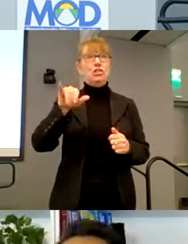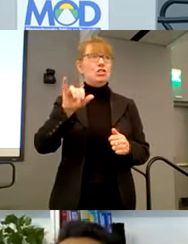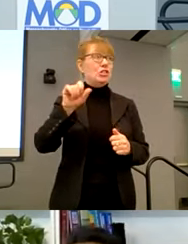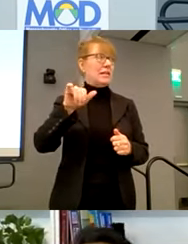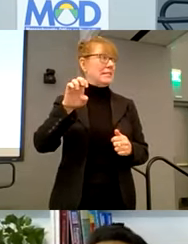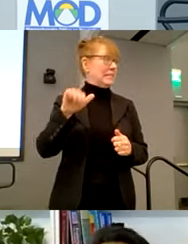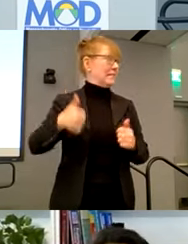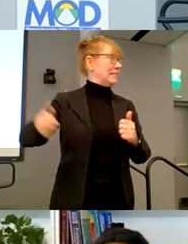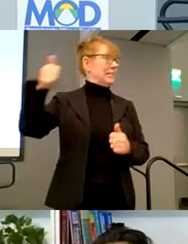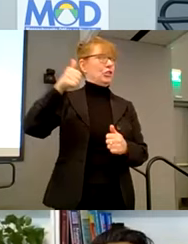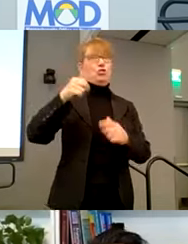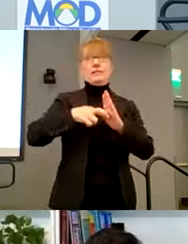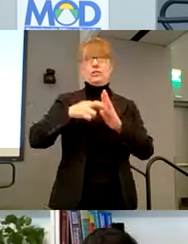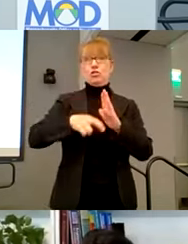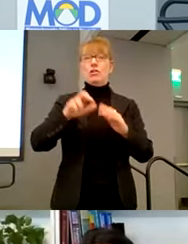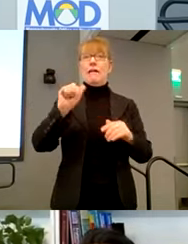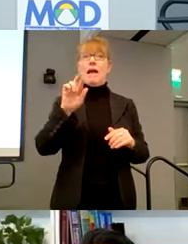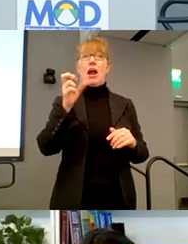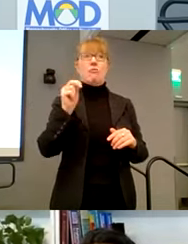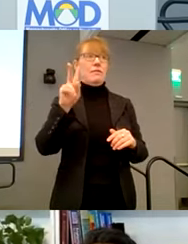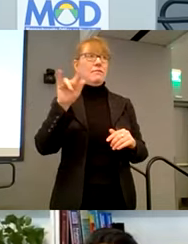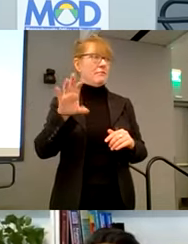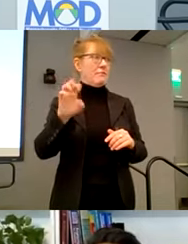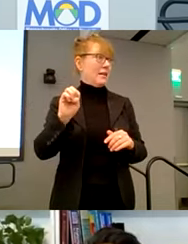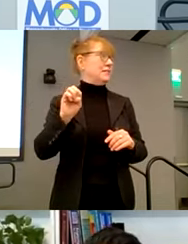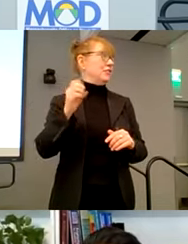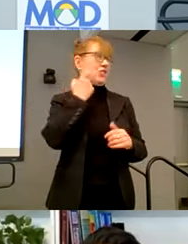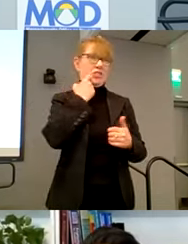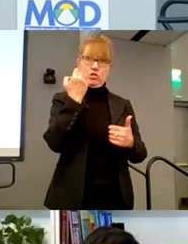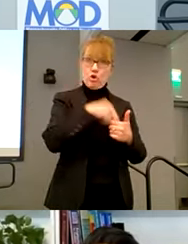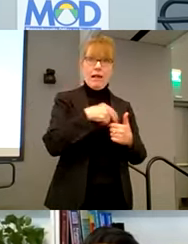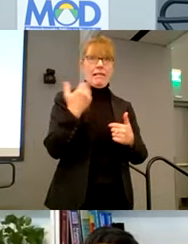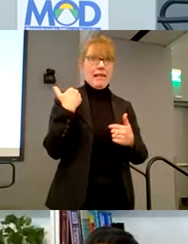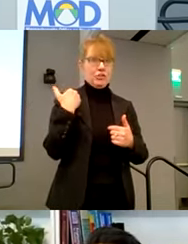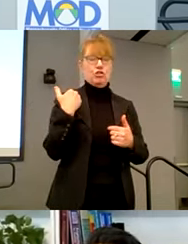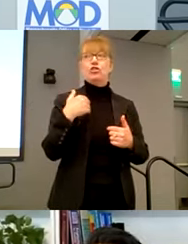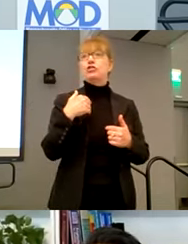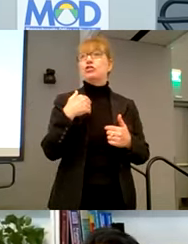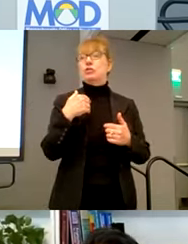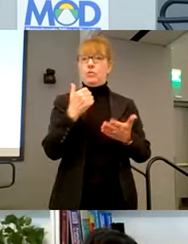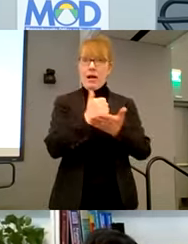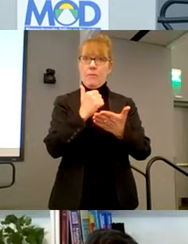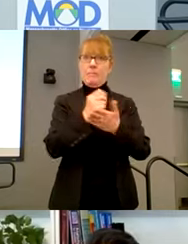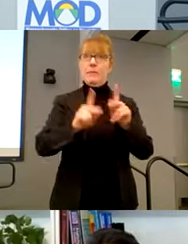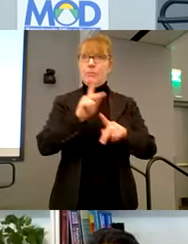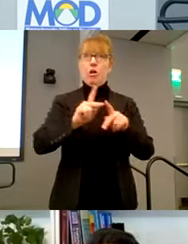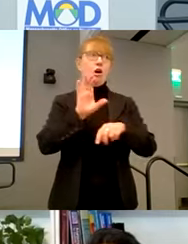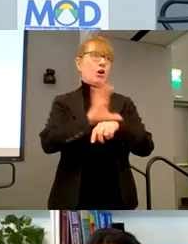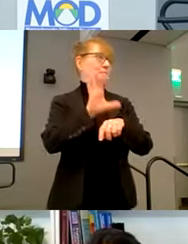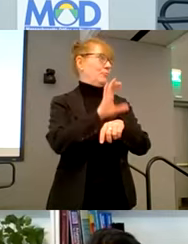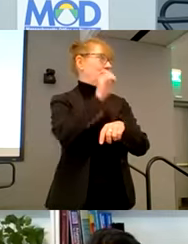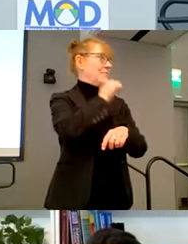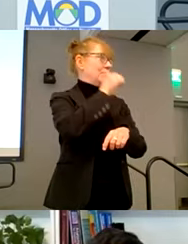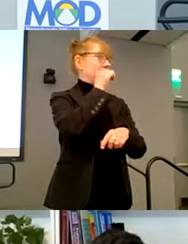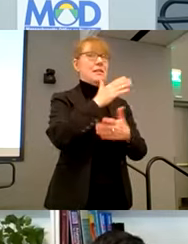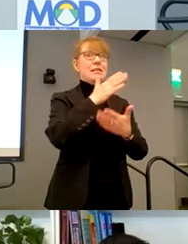on my team who's part-time and Aaron Price, who recently joined us last year, who is a peer counselor that helps people virtually every day. Um, some of the player